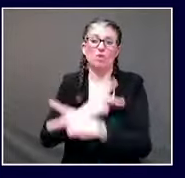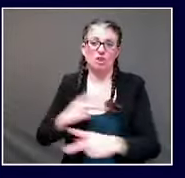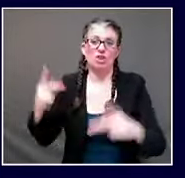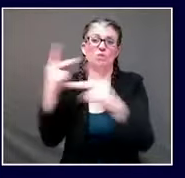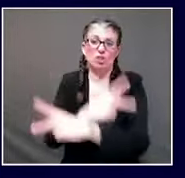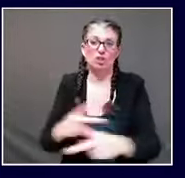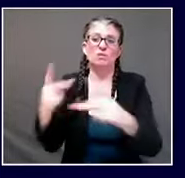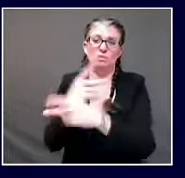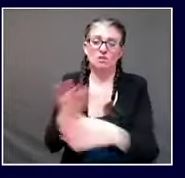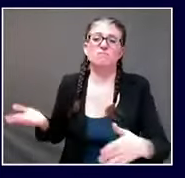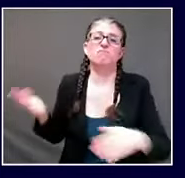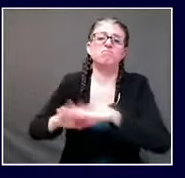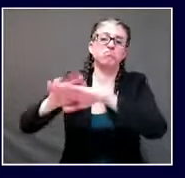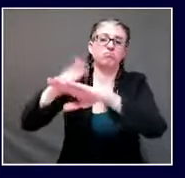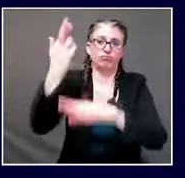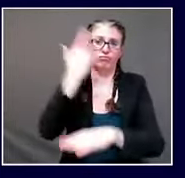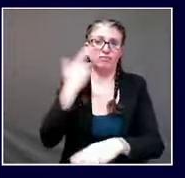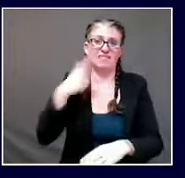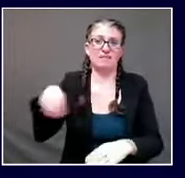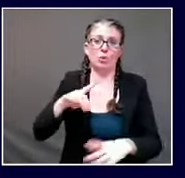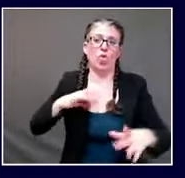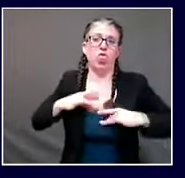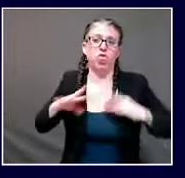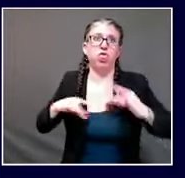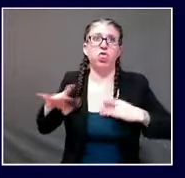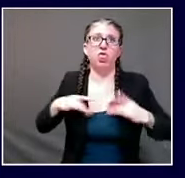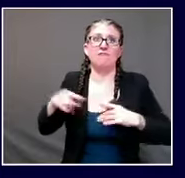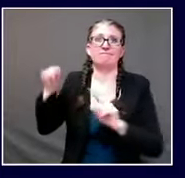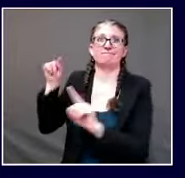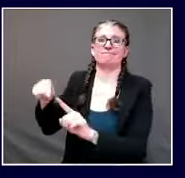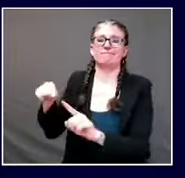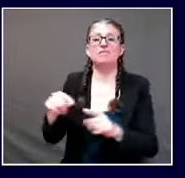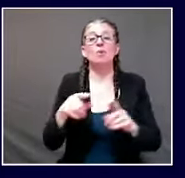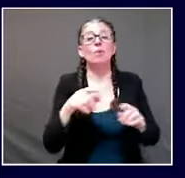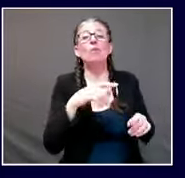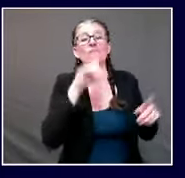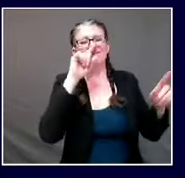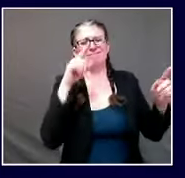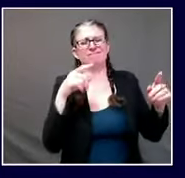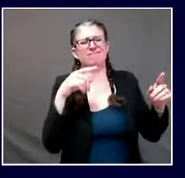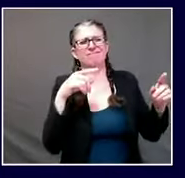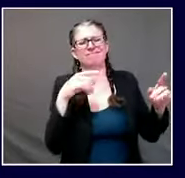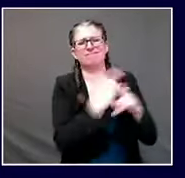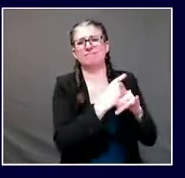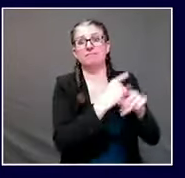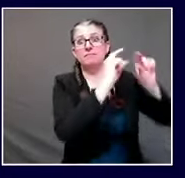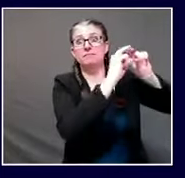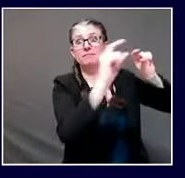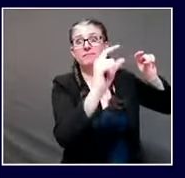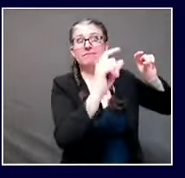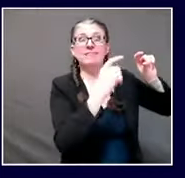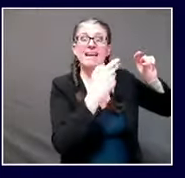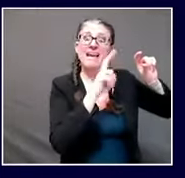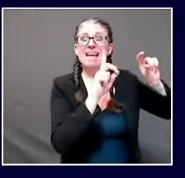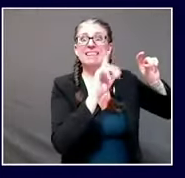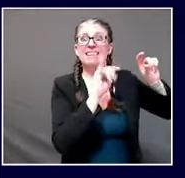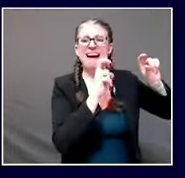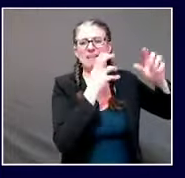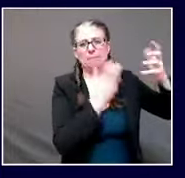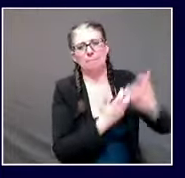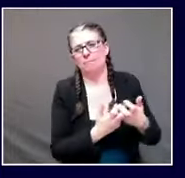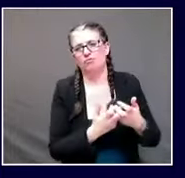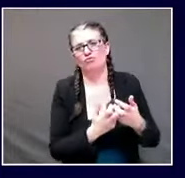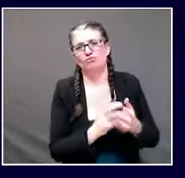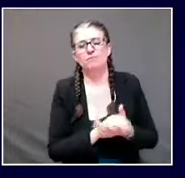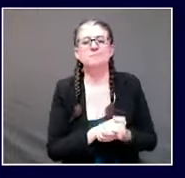covet 19 as living in and occurring within discrete hermetically sealed silos covet